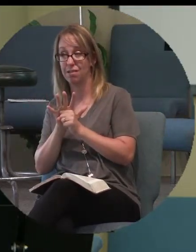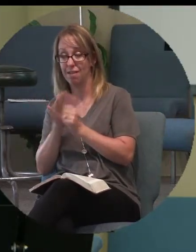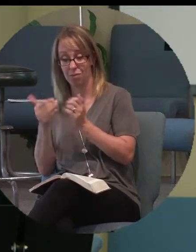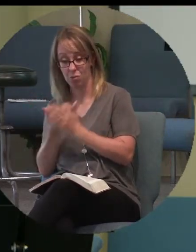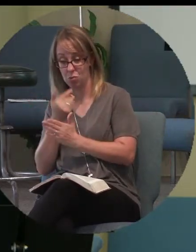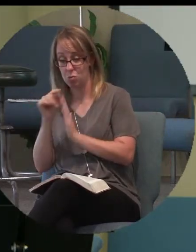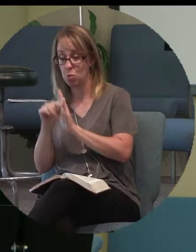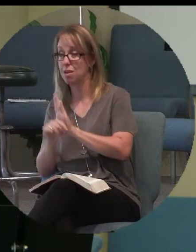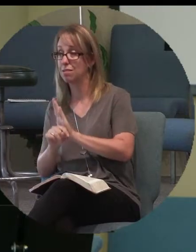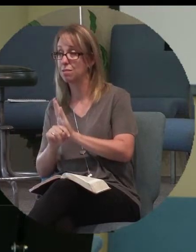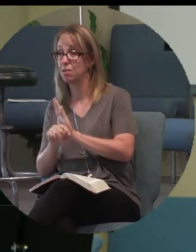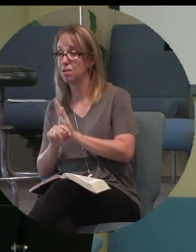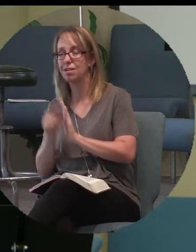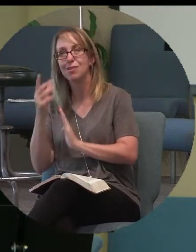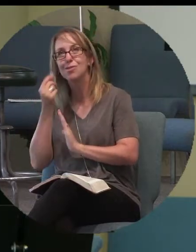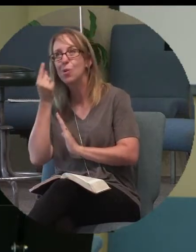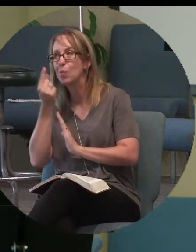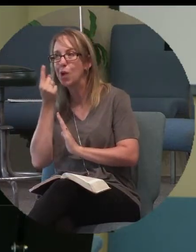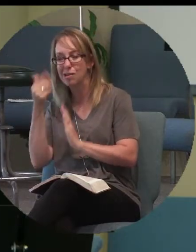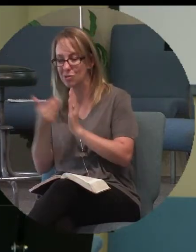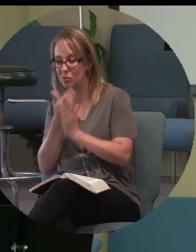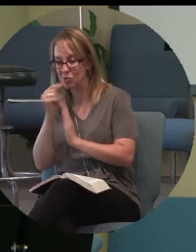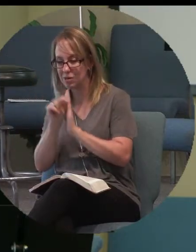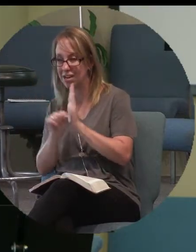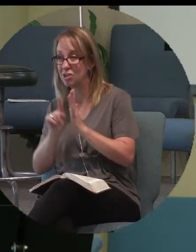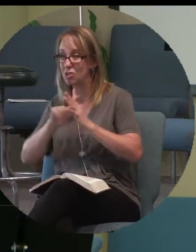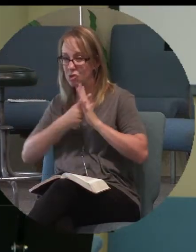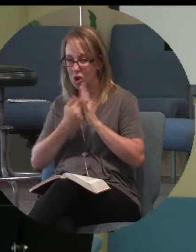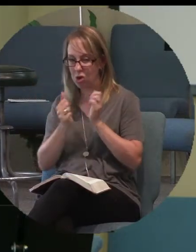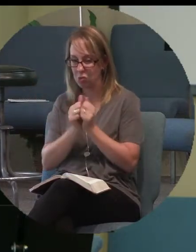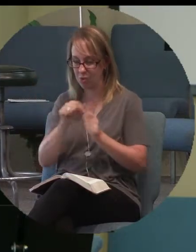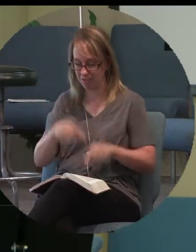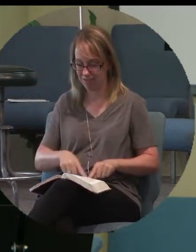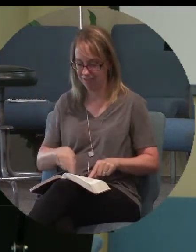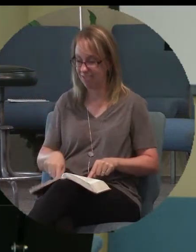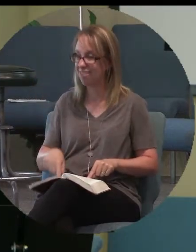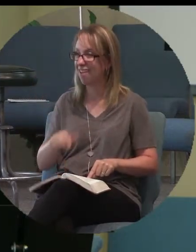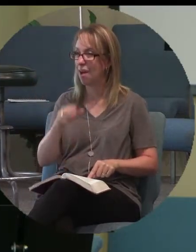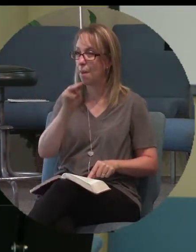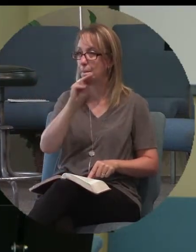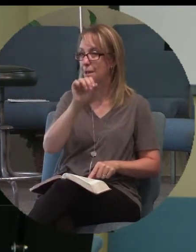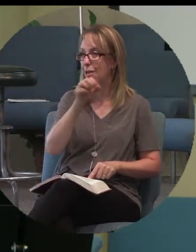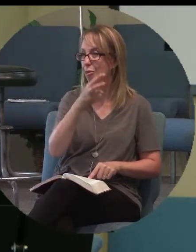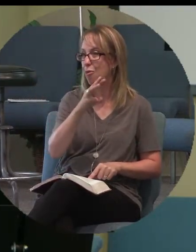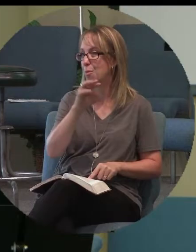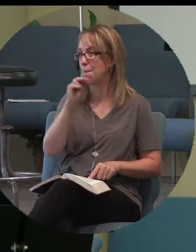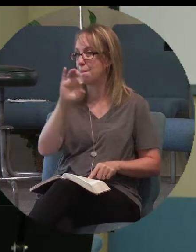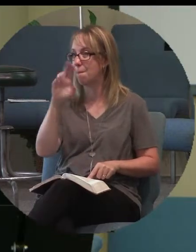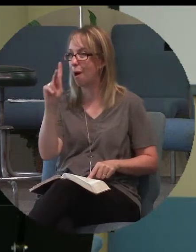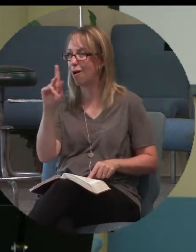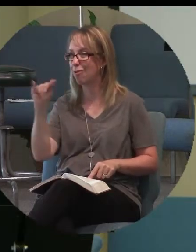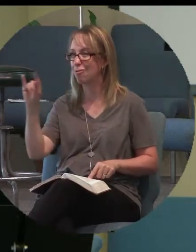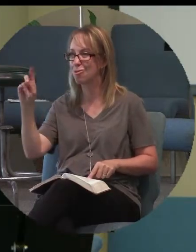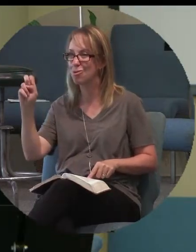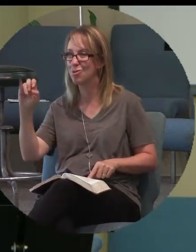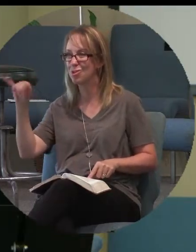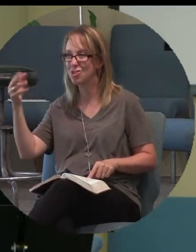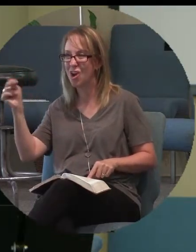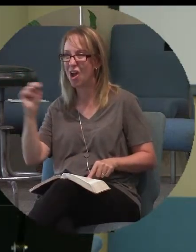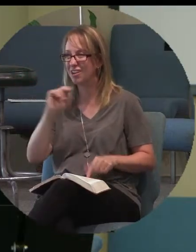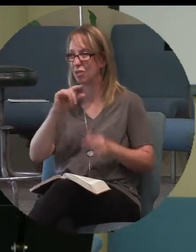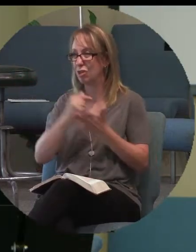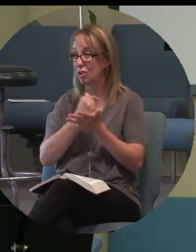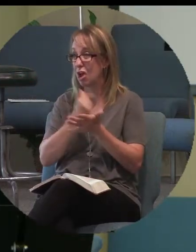the New Testament. It's no wonder the New Testament begins with the Gospels. Because it's the story of Jesus coming to fulfill